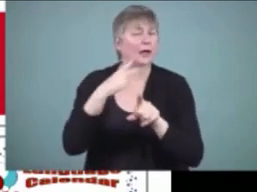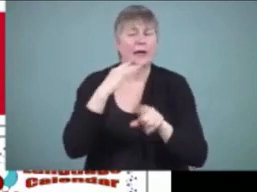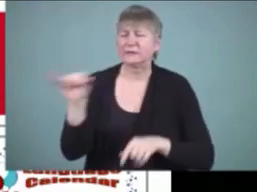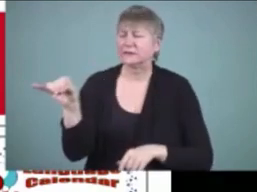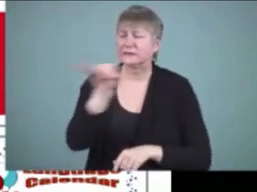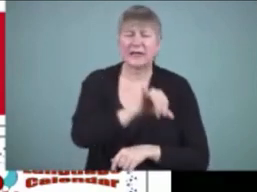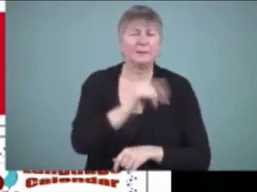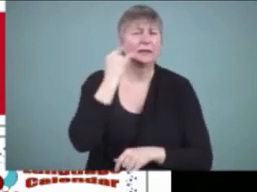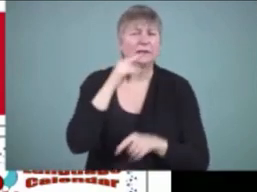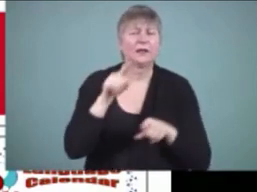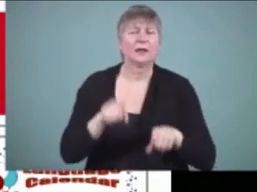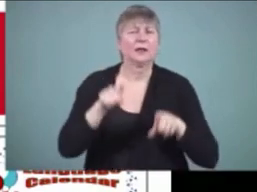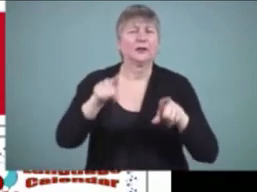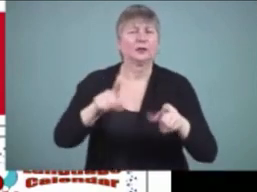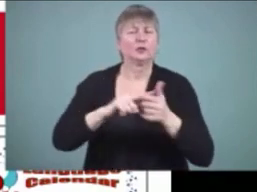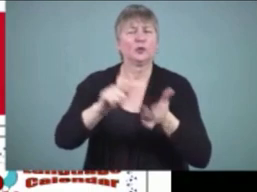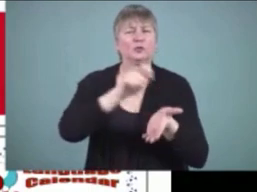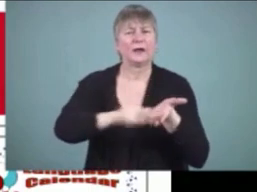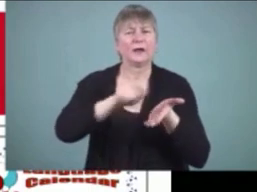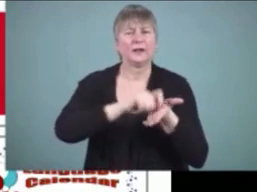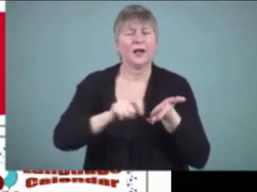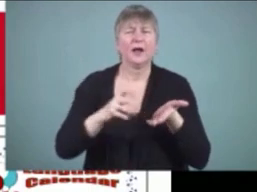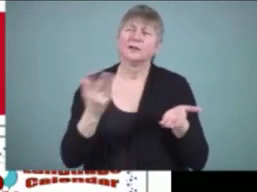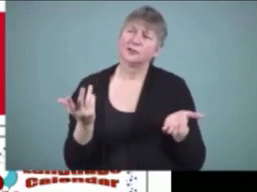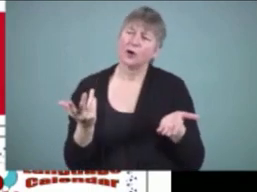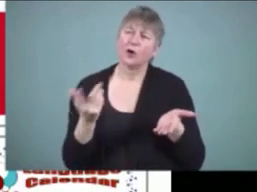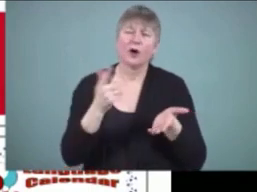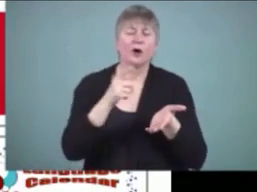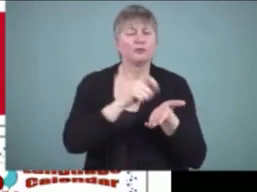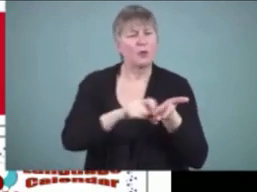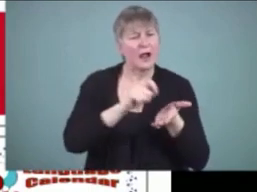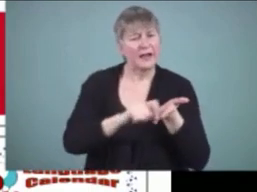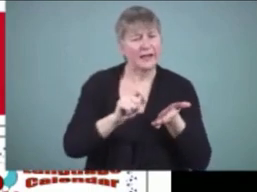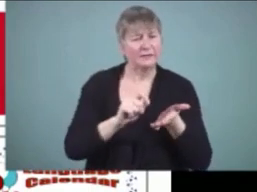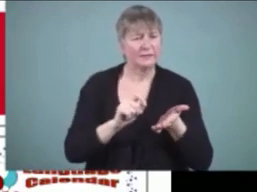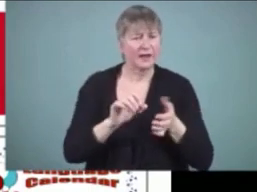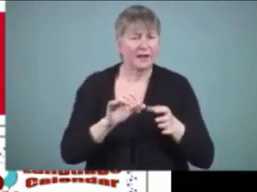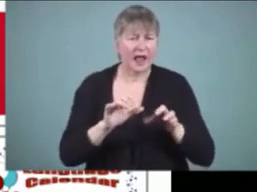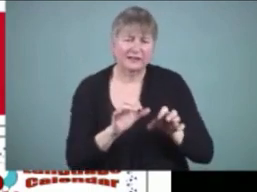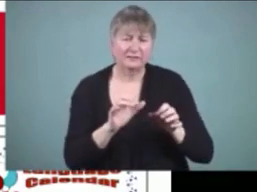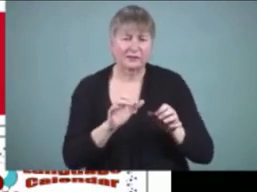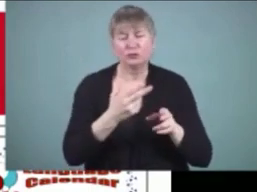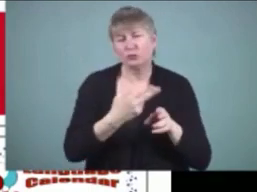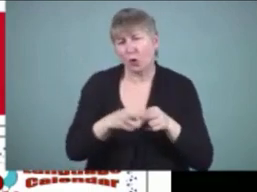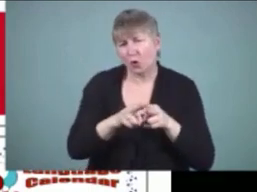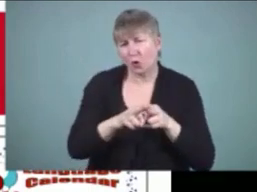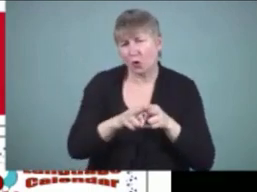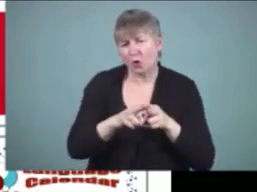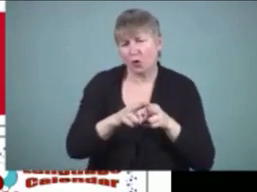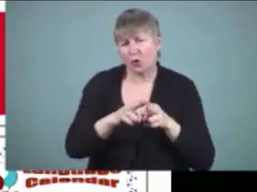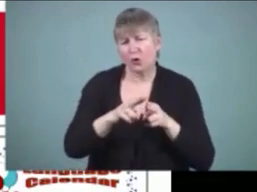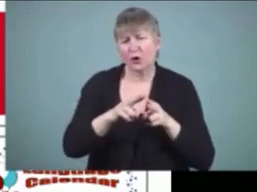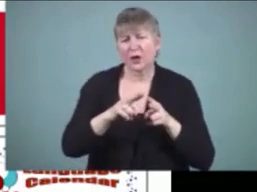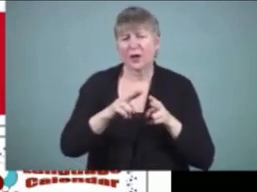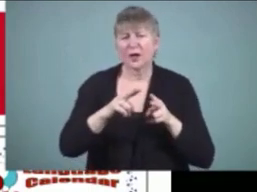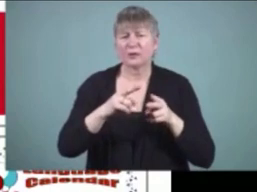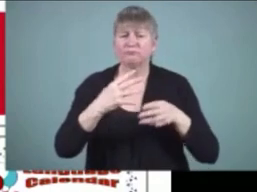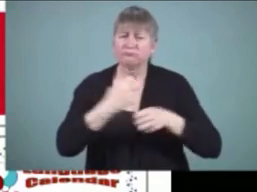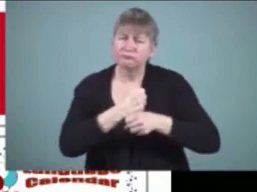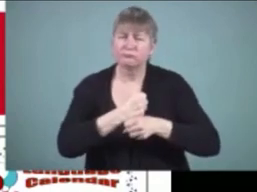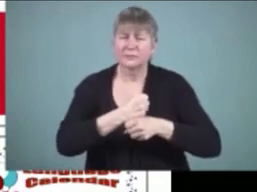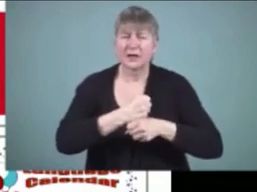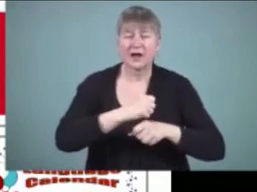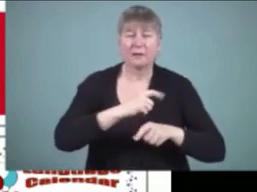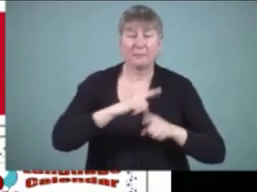so what's a writing activity that's short and quick but some purpose for which you put written language